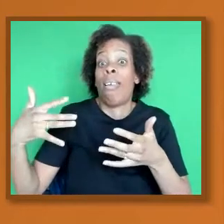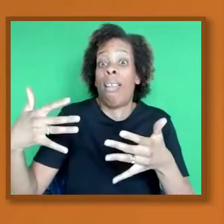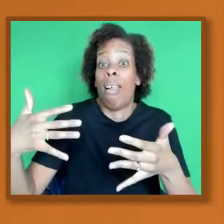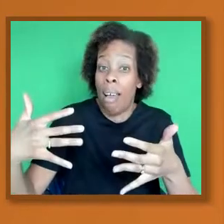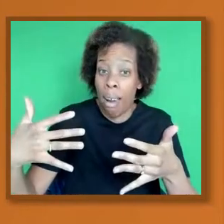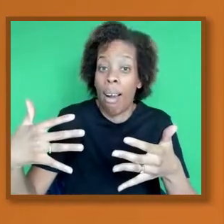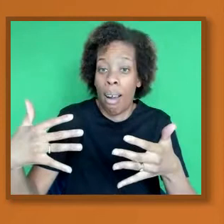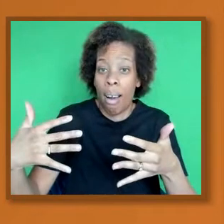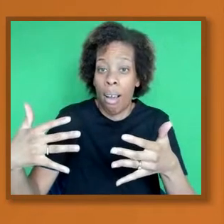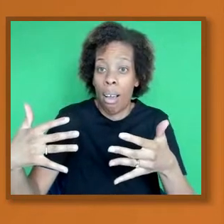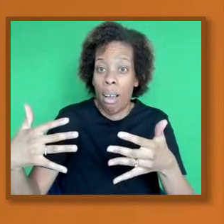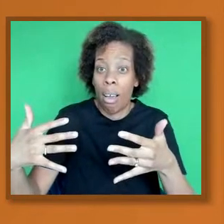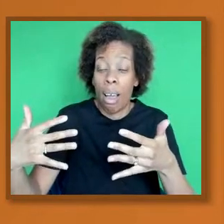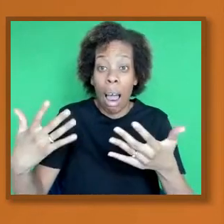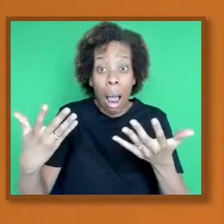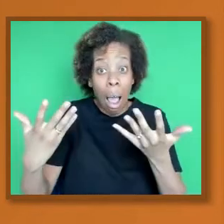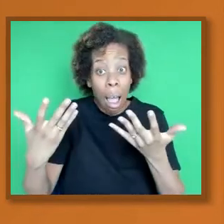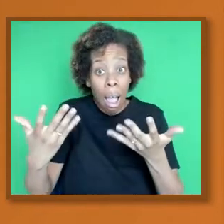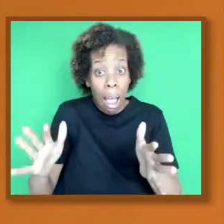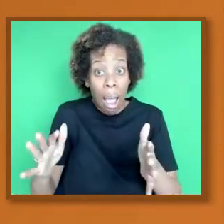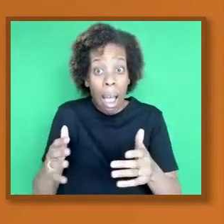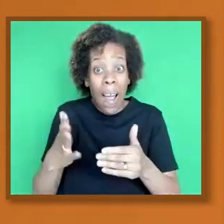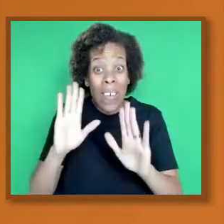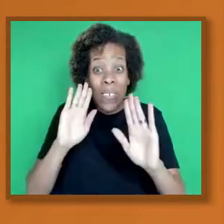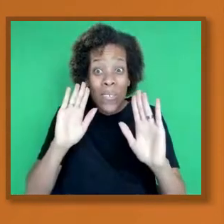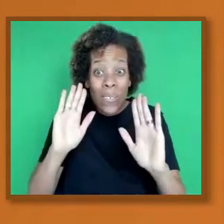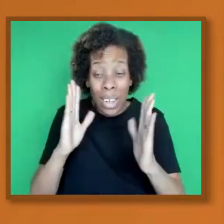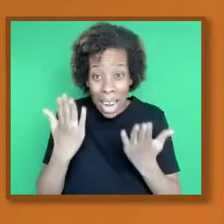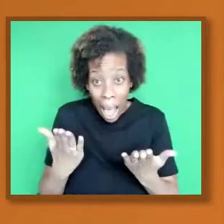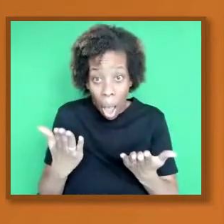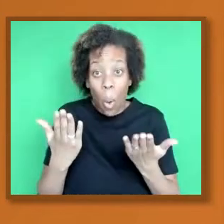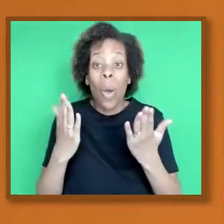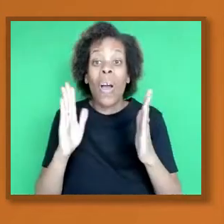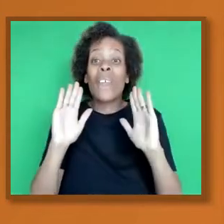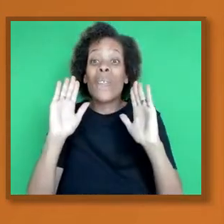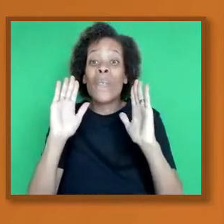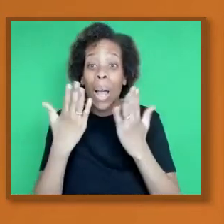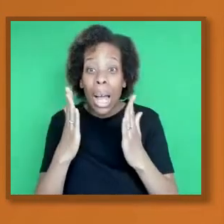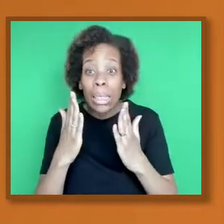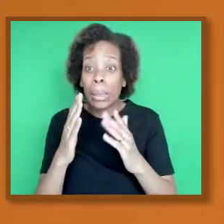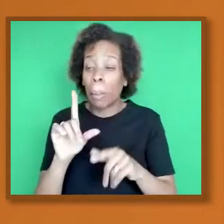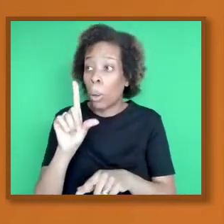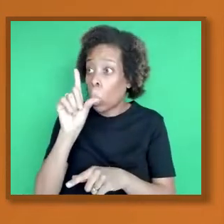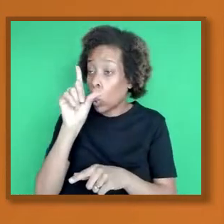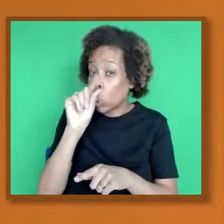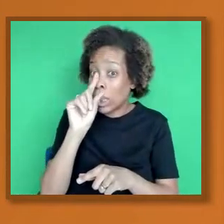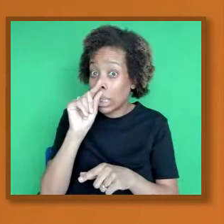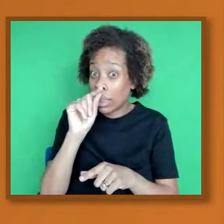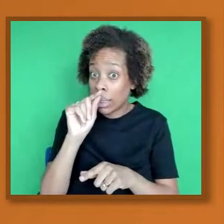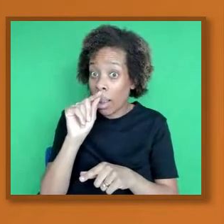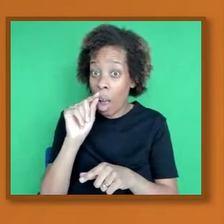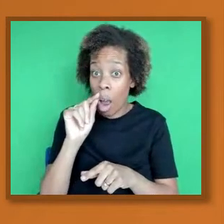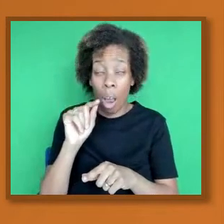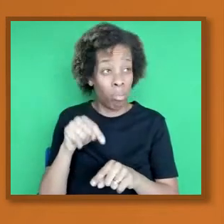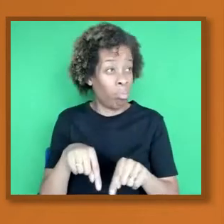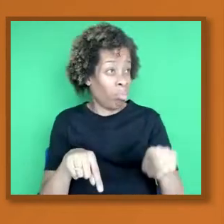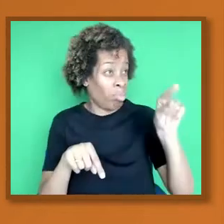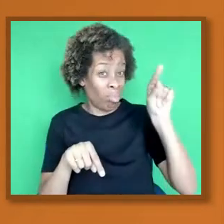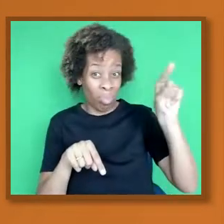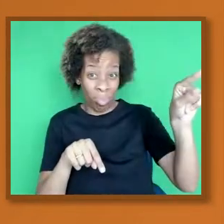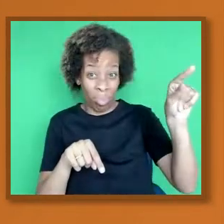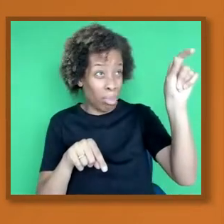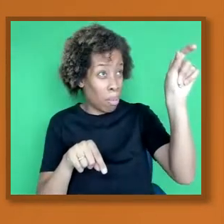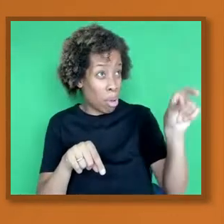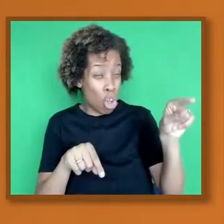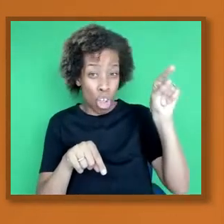and Twitter, we can have messages sent from one one area, one geographical area